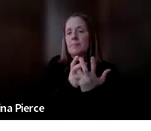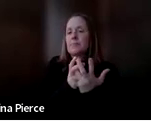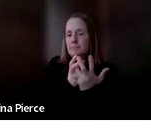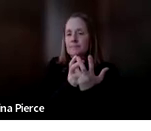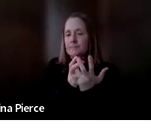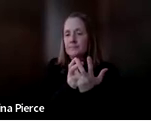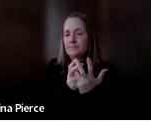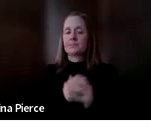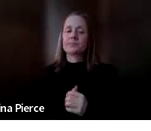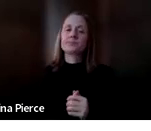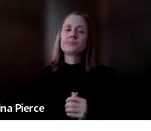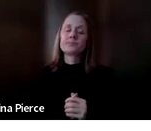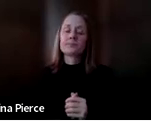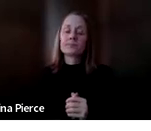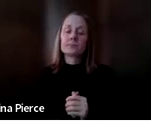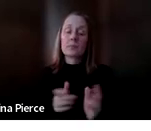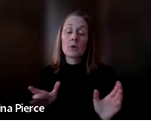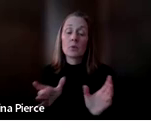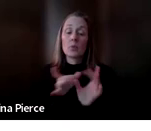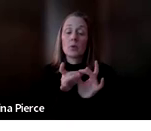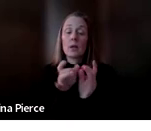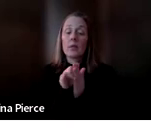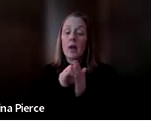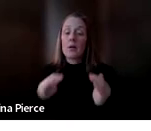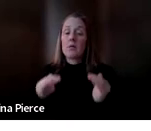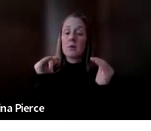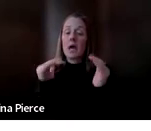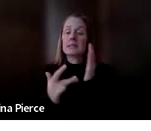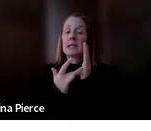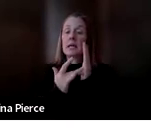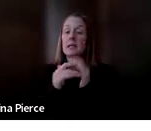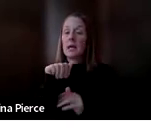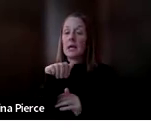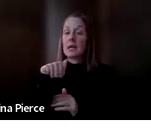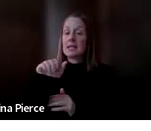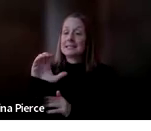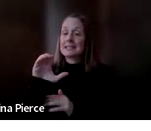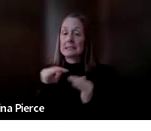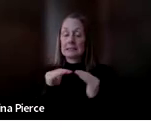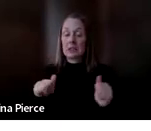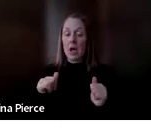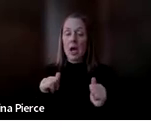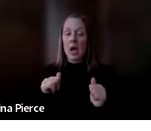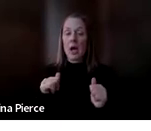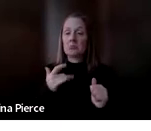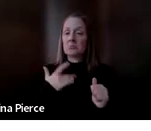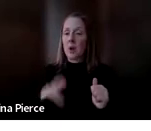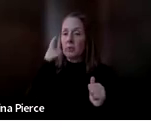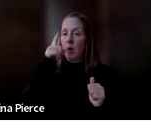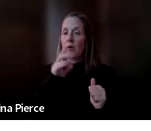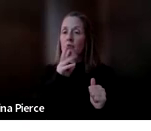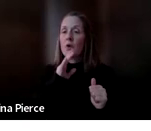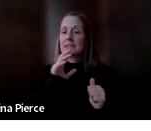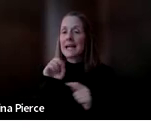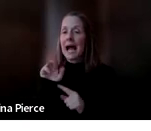And related to that, high-tech AAC systems are very customizable to voice output. There's a lot more